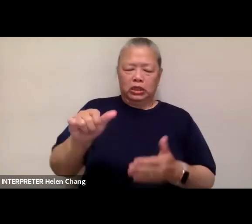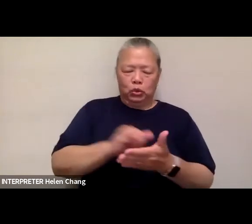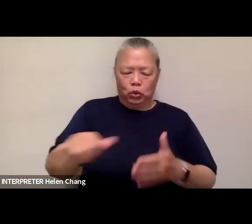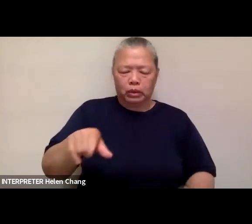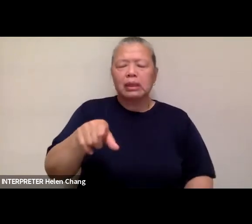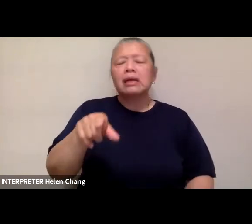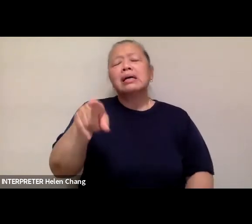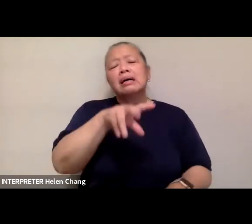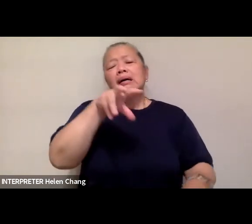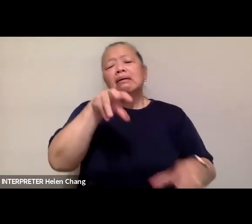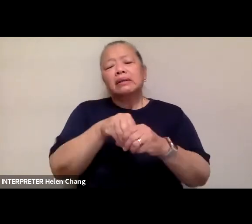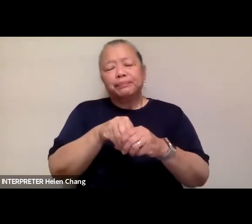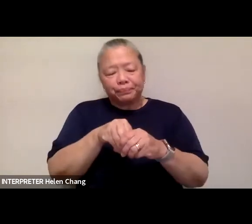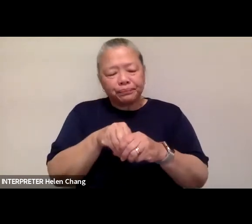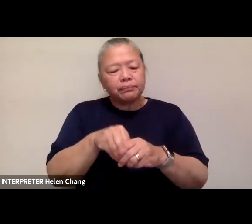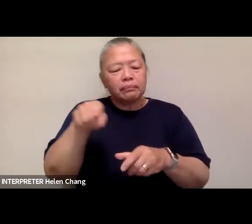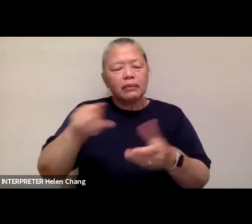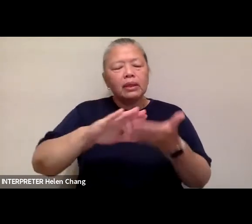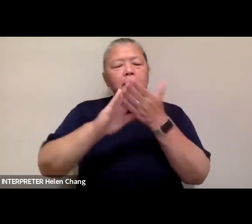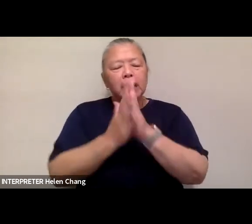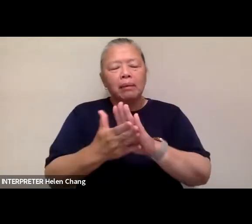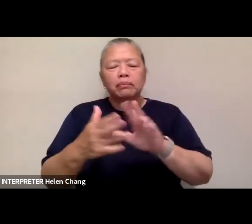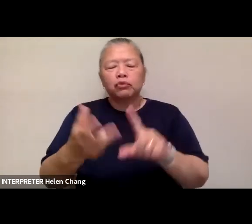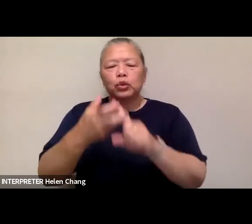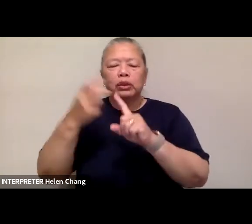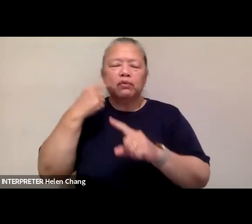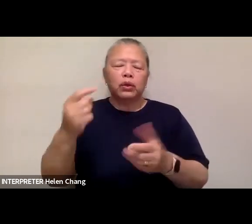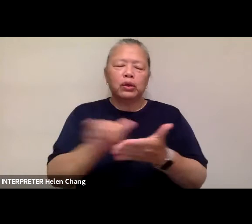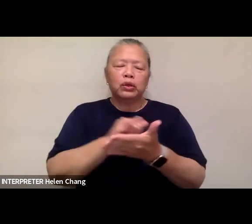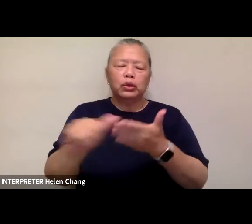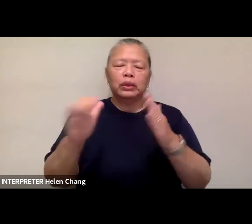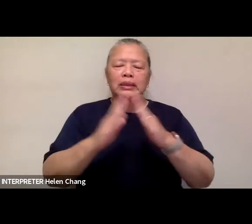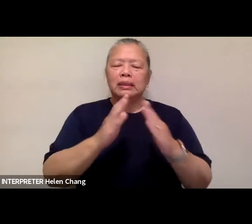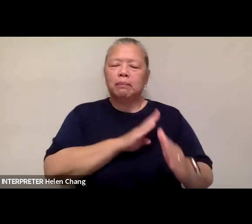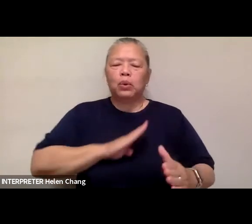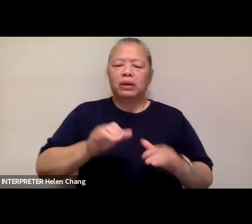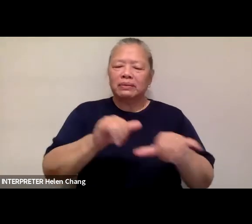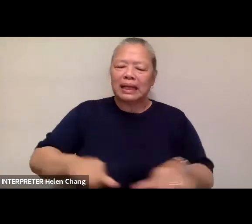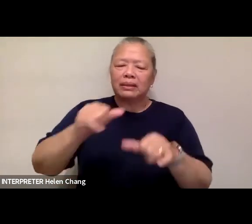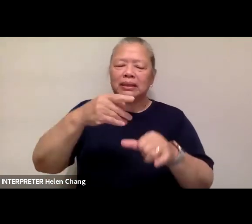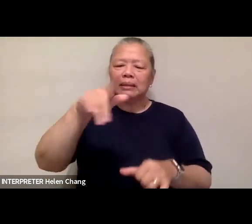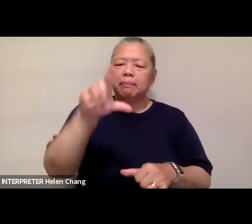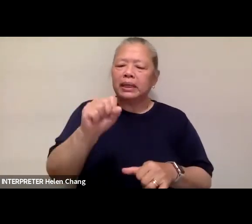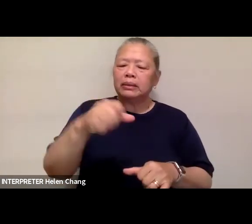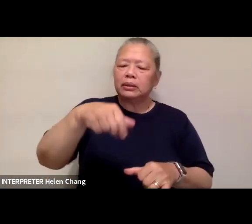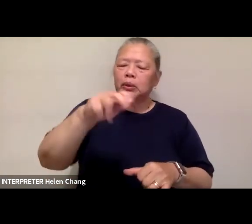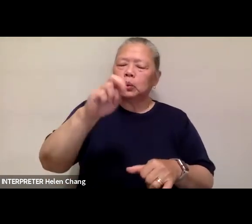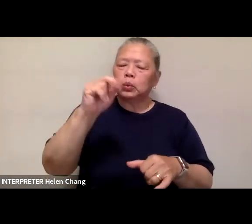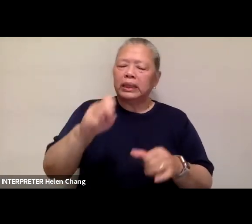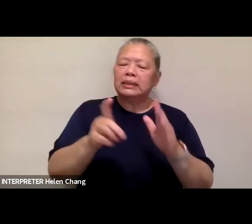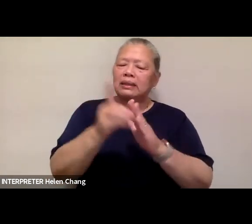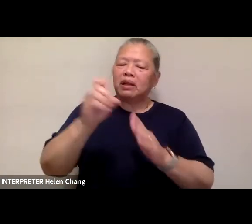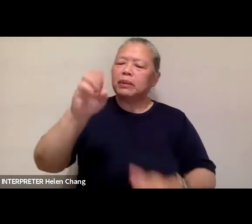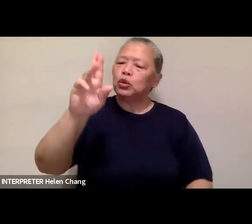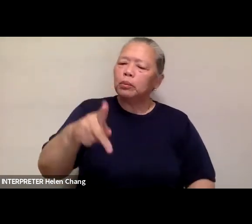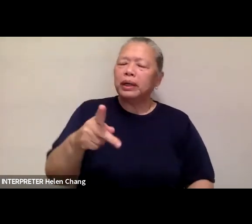led him to eventually be recruited to the New York City Board of Standards and Appeals, Queens Economic Development Corporation, and many,